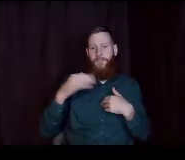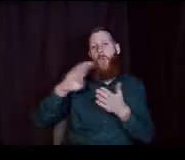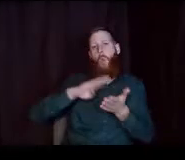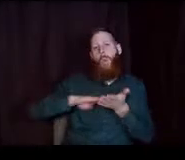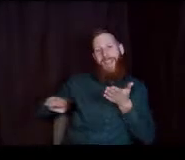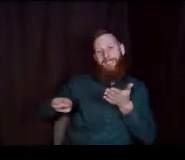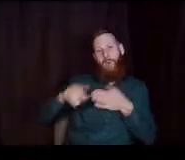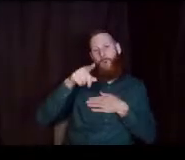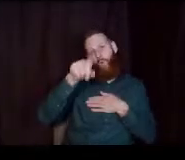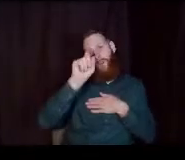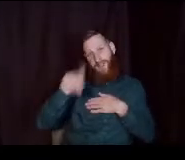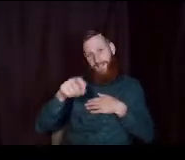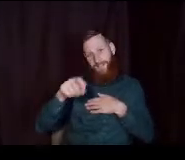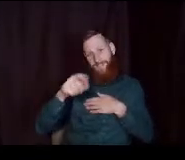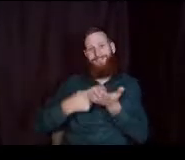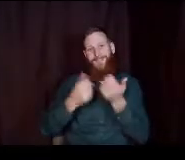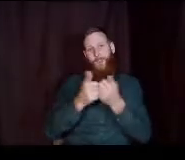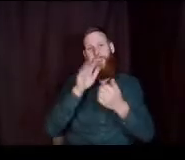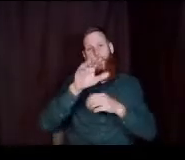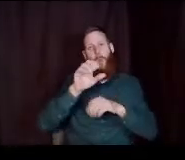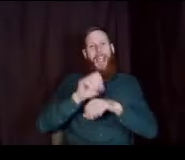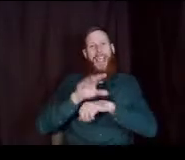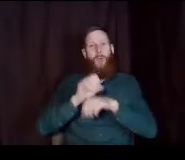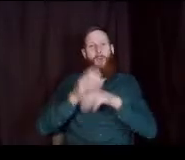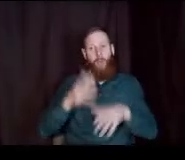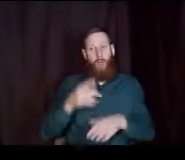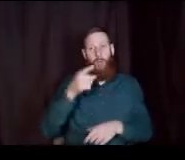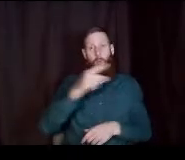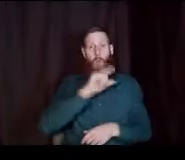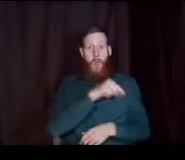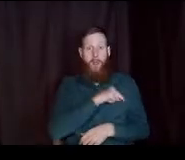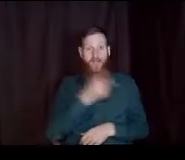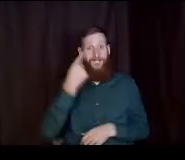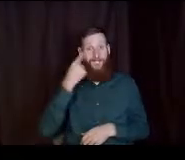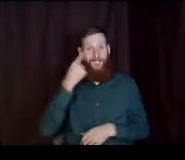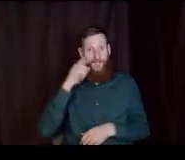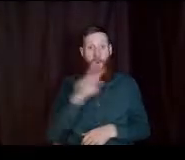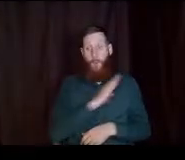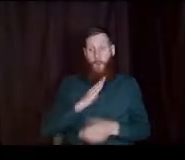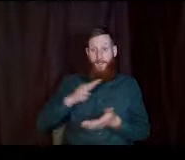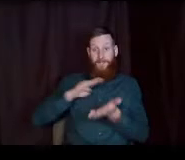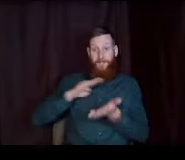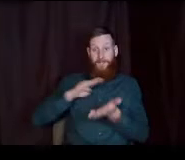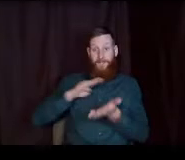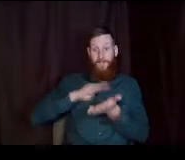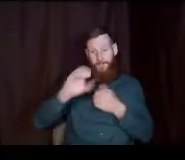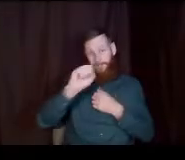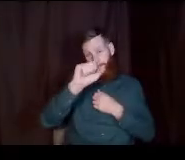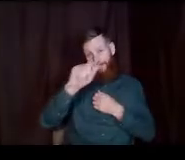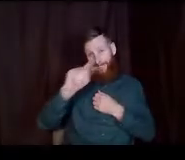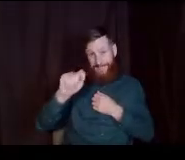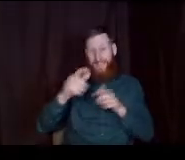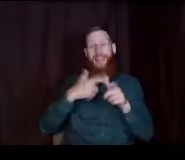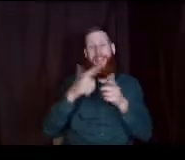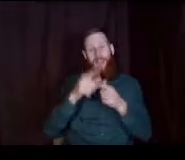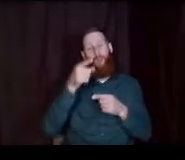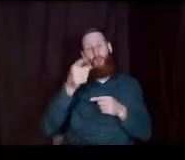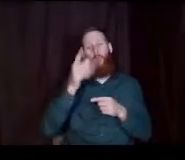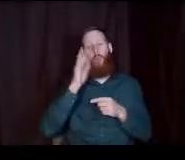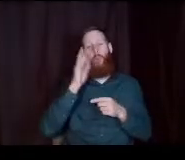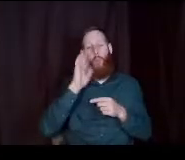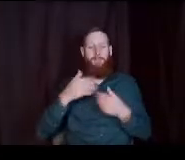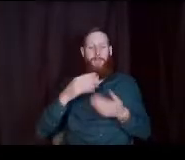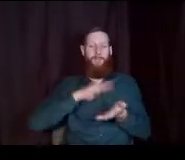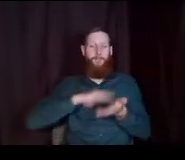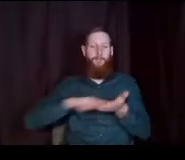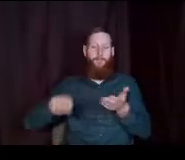have to talk to your counselor uh if you qualify for college board fee waivers for the sat you'll be able to qualify for fee waivers for the css